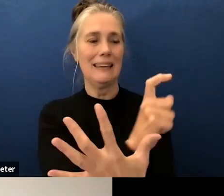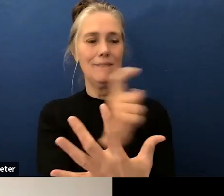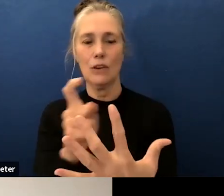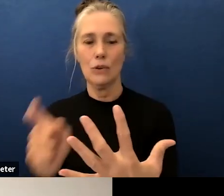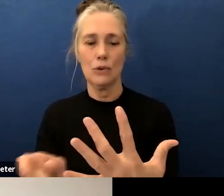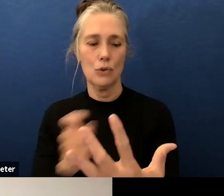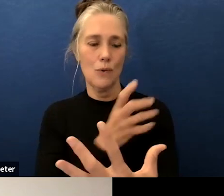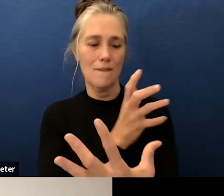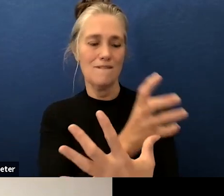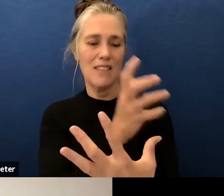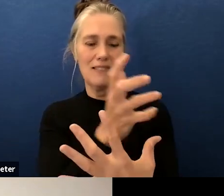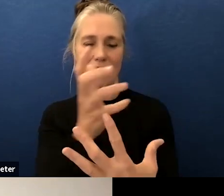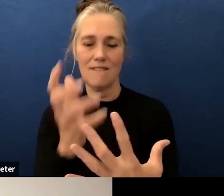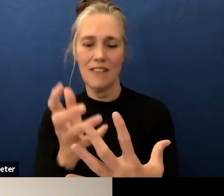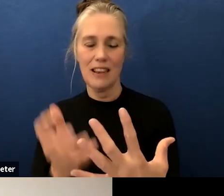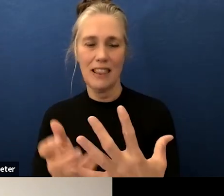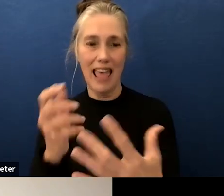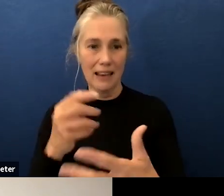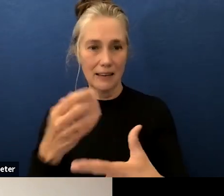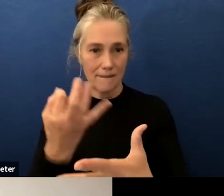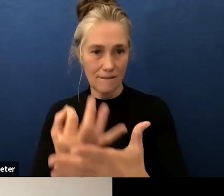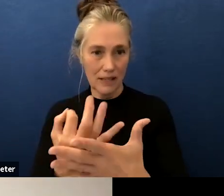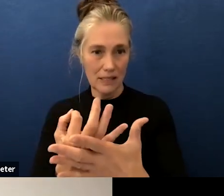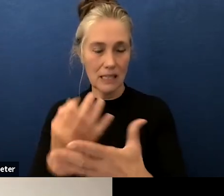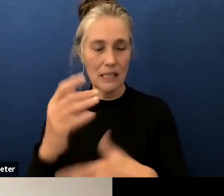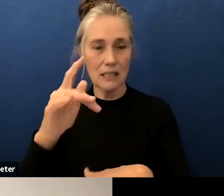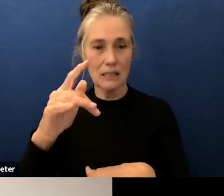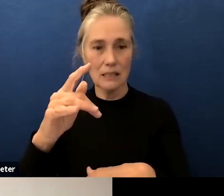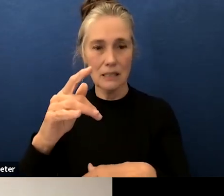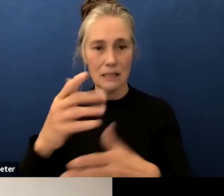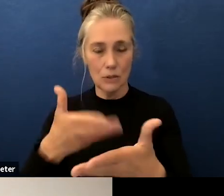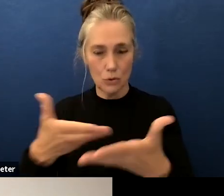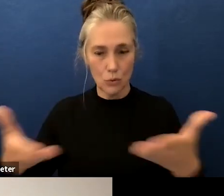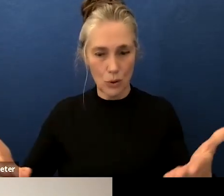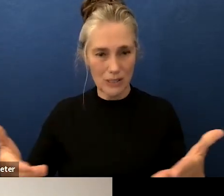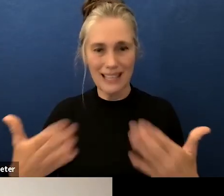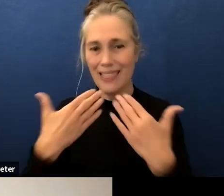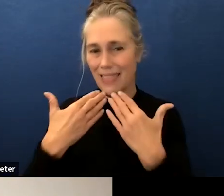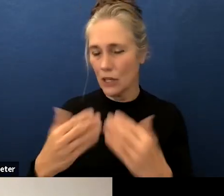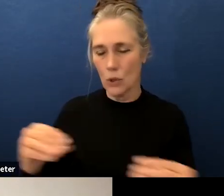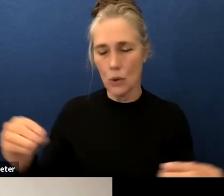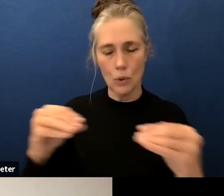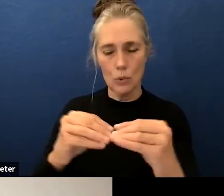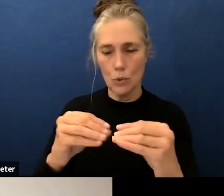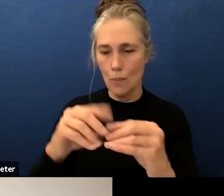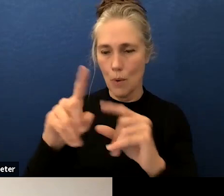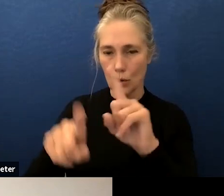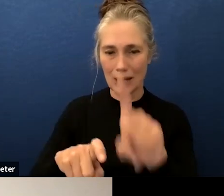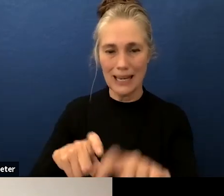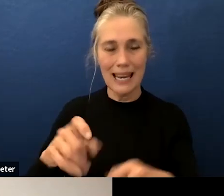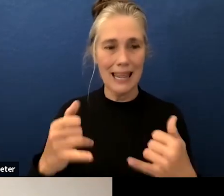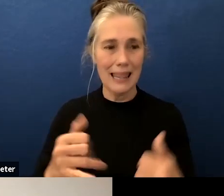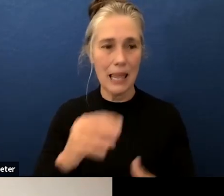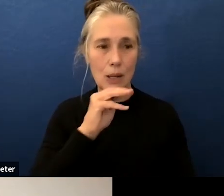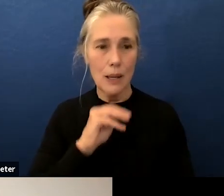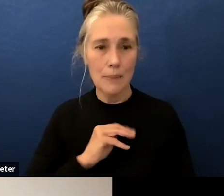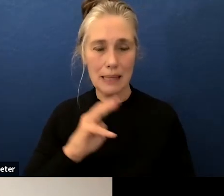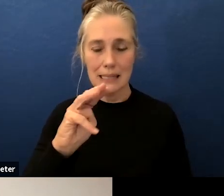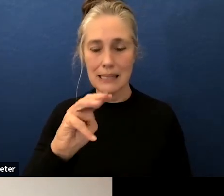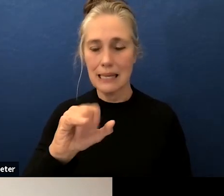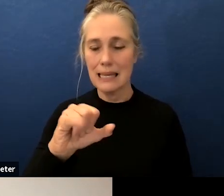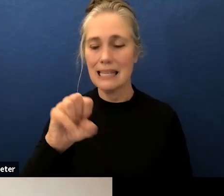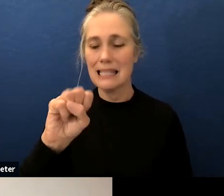thank you yes that i have no more questions okay thank you so much miss sims moton please first of all thank you